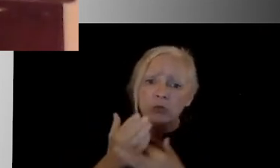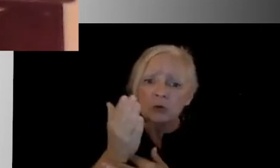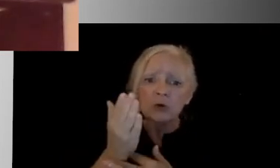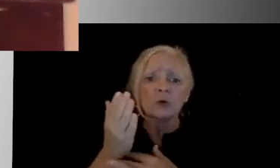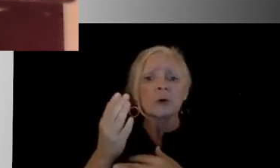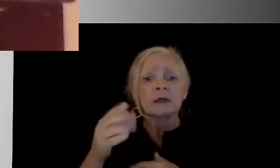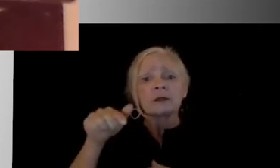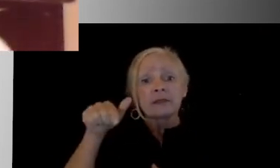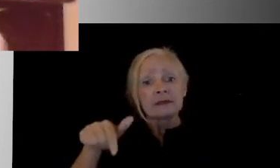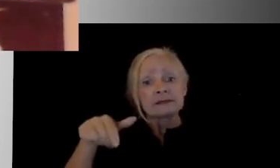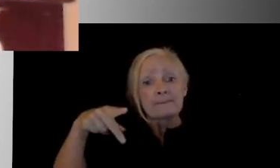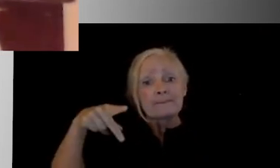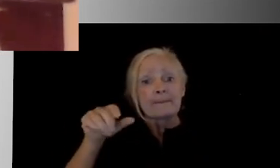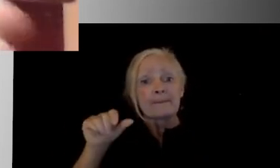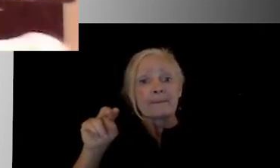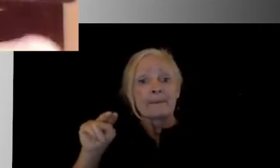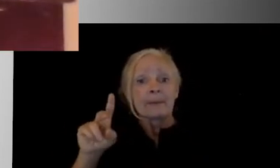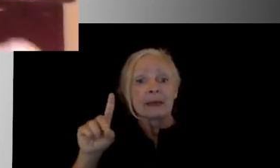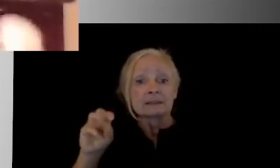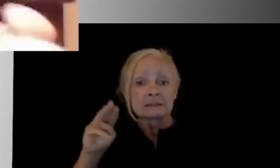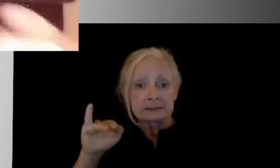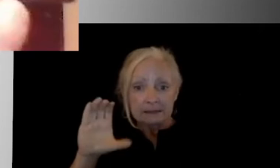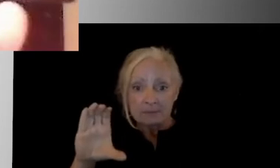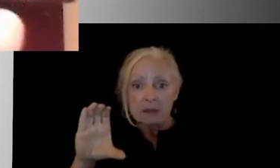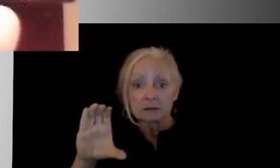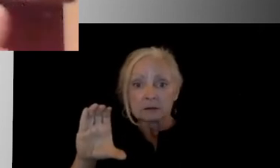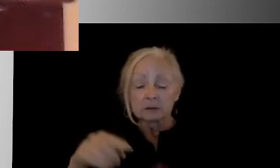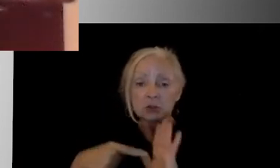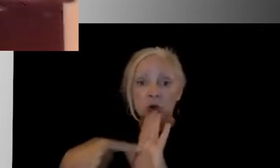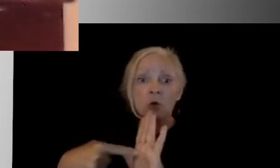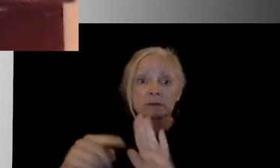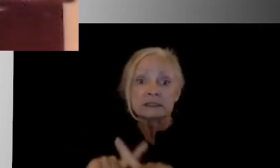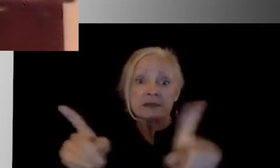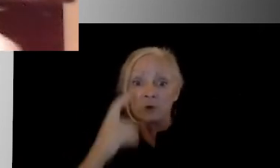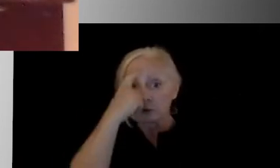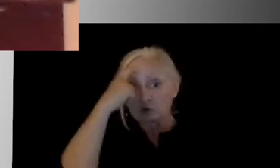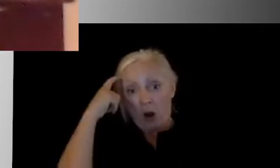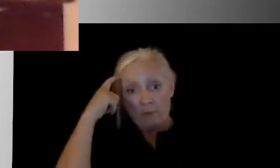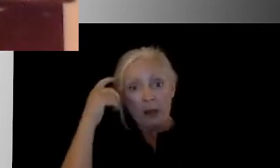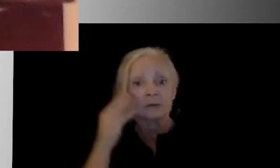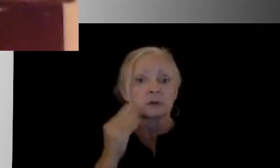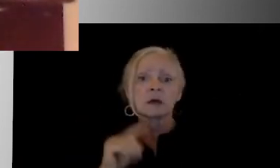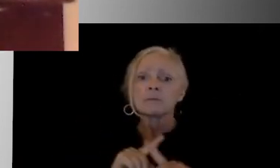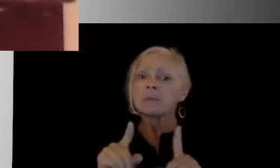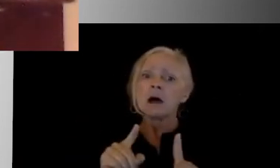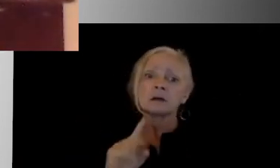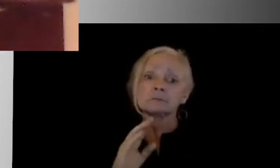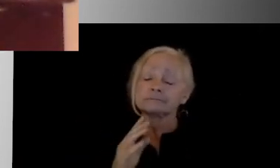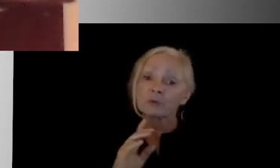creating other opportunities for different trauma, we see trauma all the time. And so